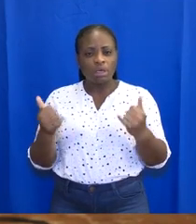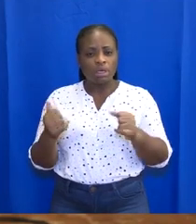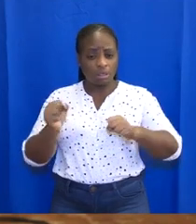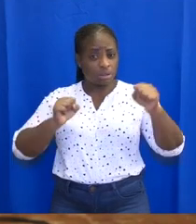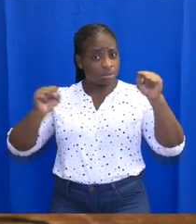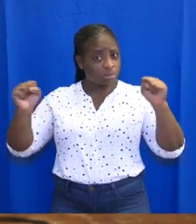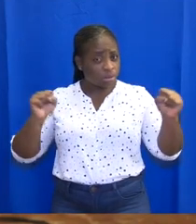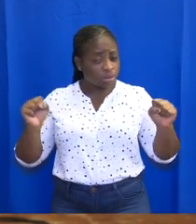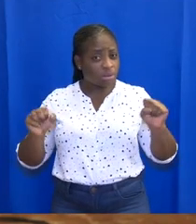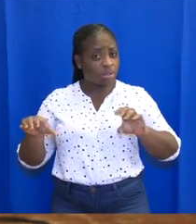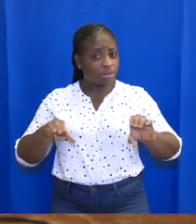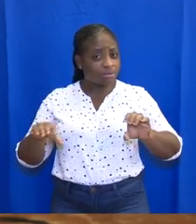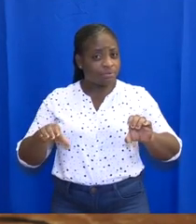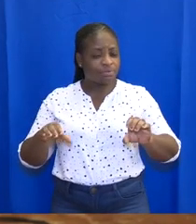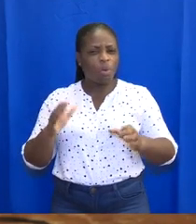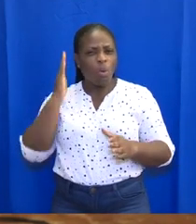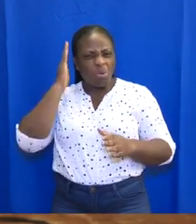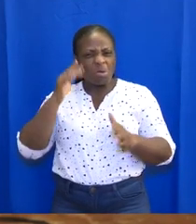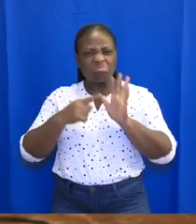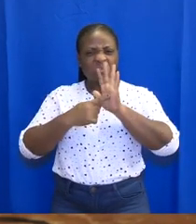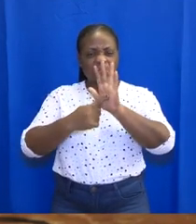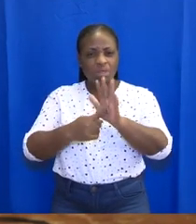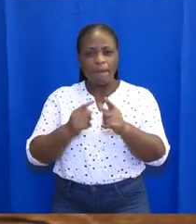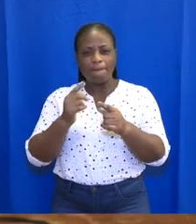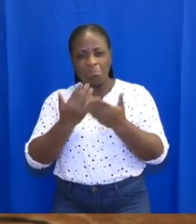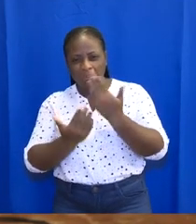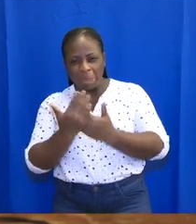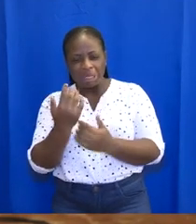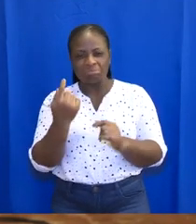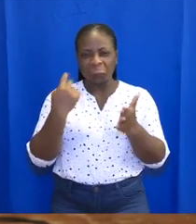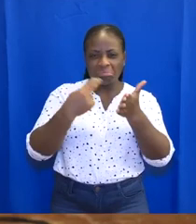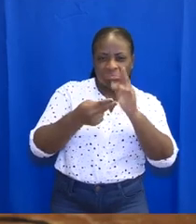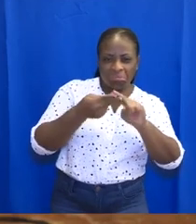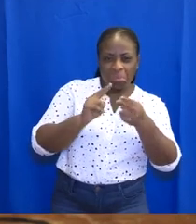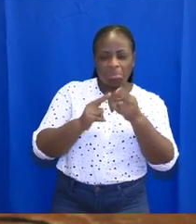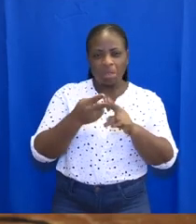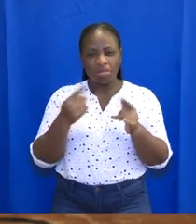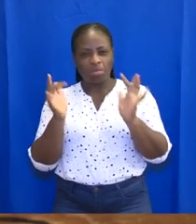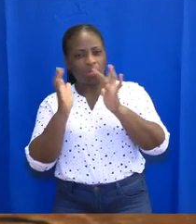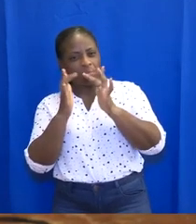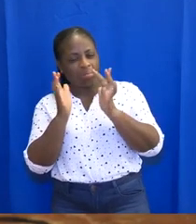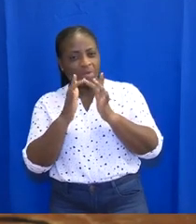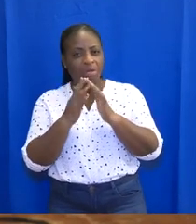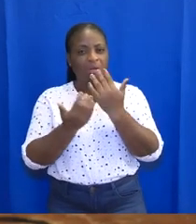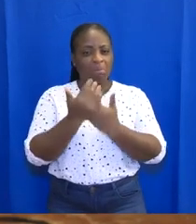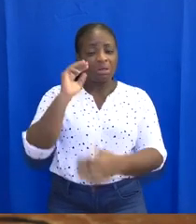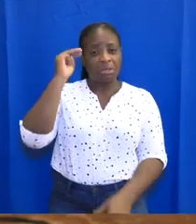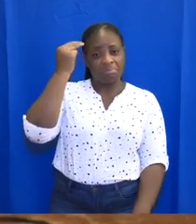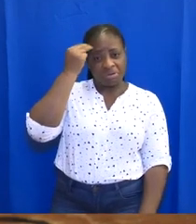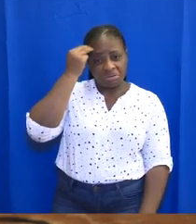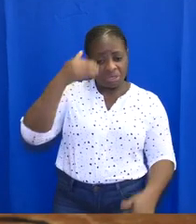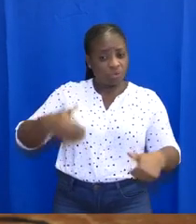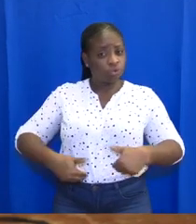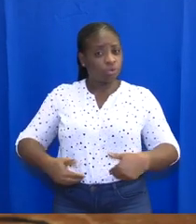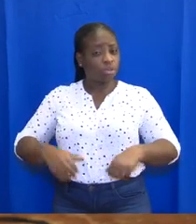competitions will be determined on a case-by-case basis, pending consultations between the Ministry of